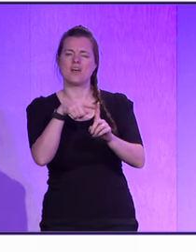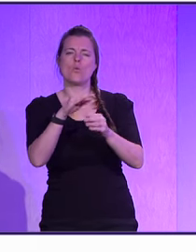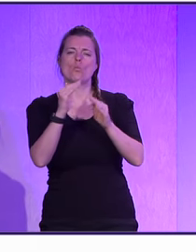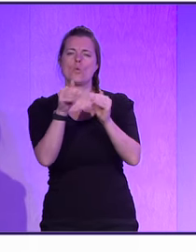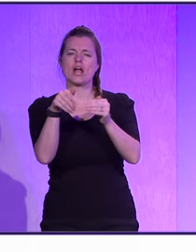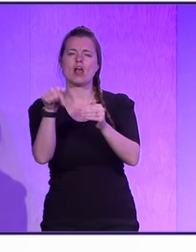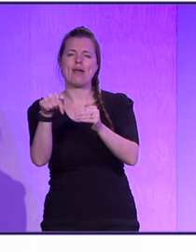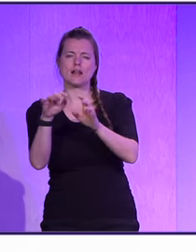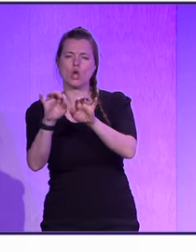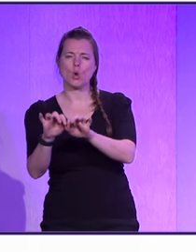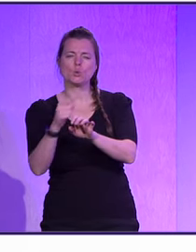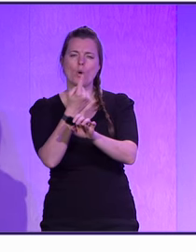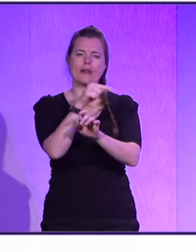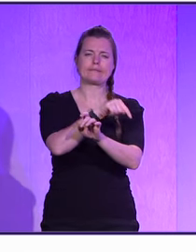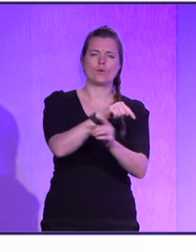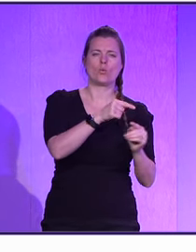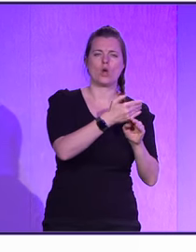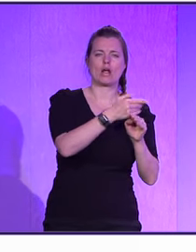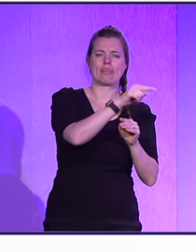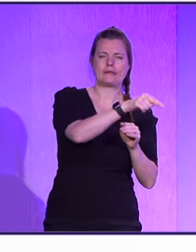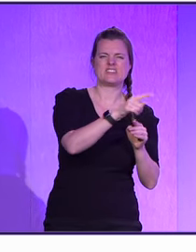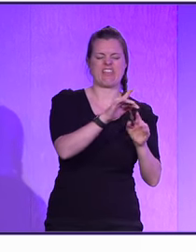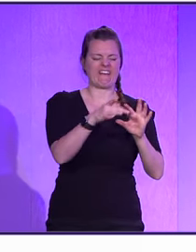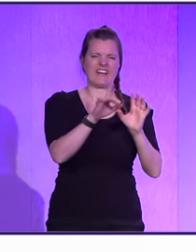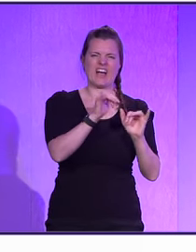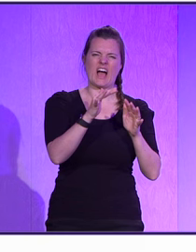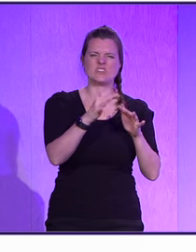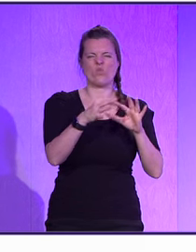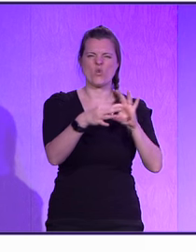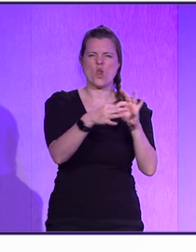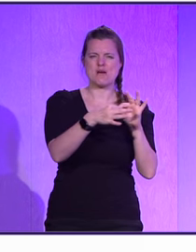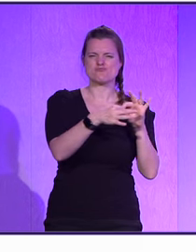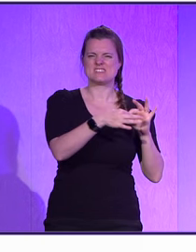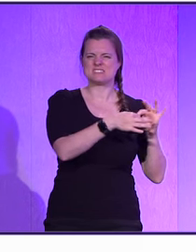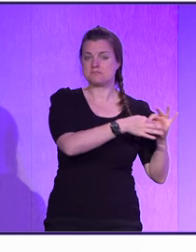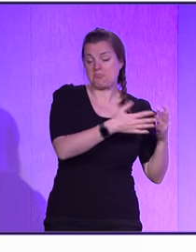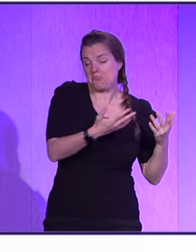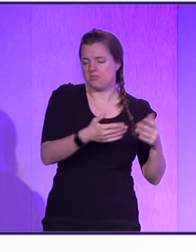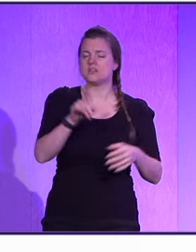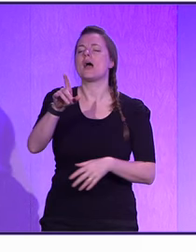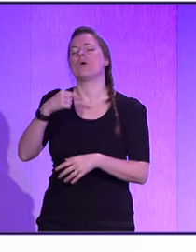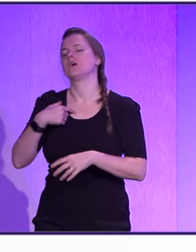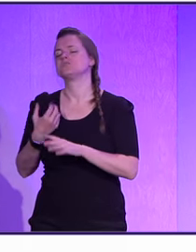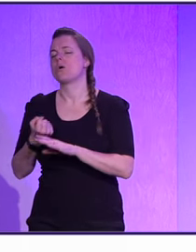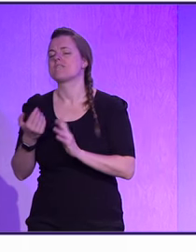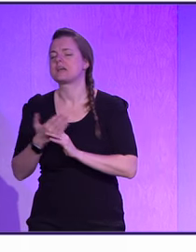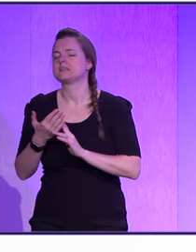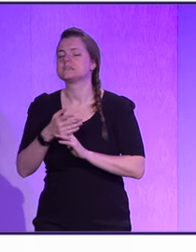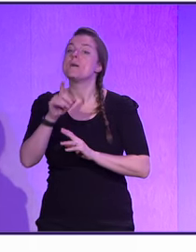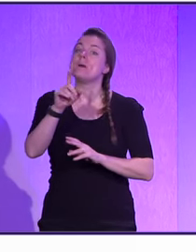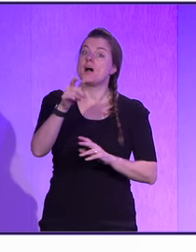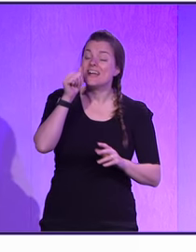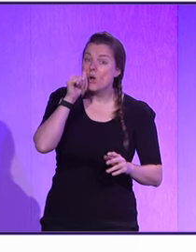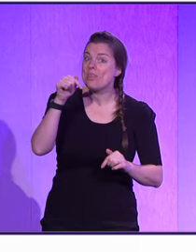working on that piece of the code, one is there, they're kind of collaborating. Anyway, this is, I don't have access, but I